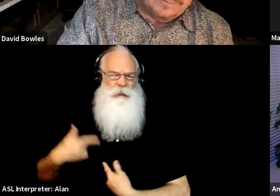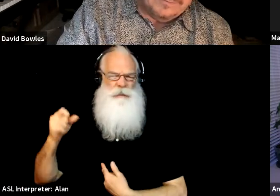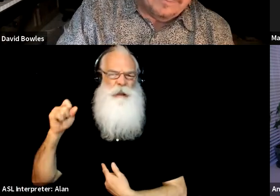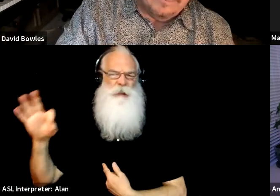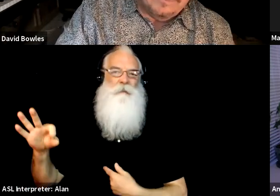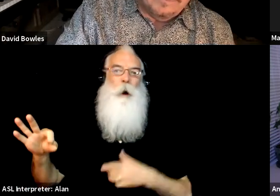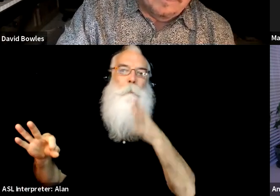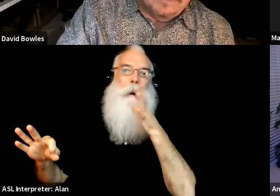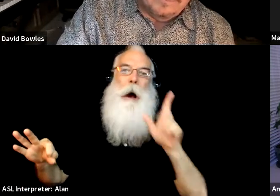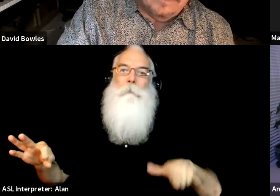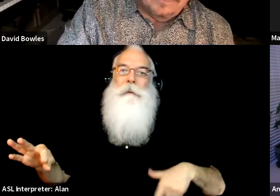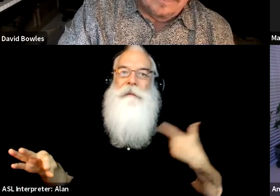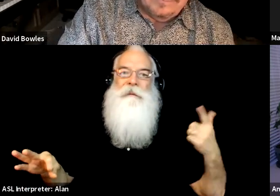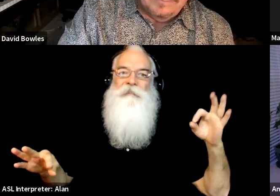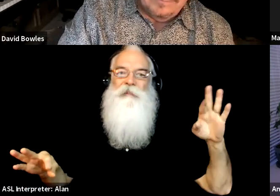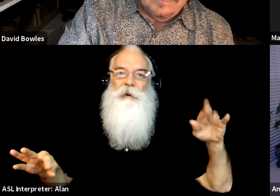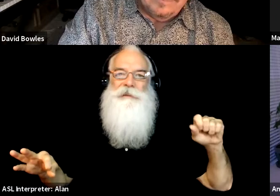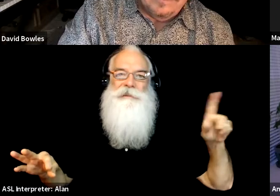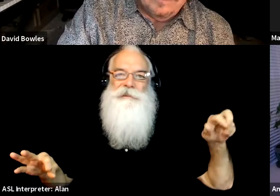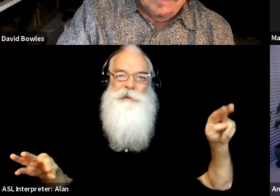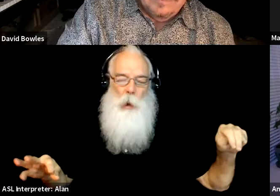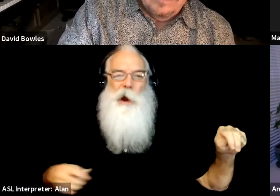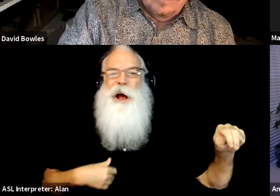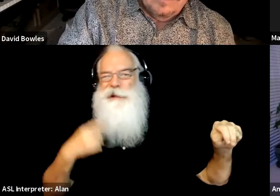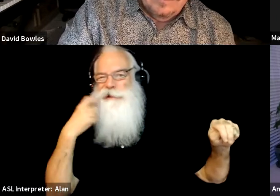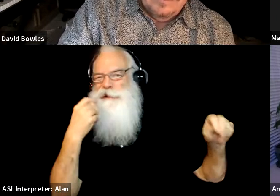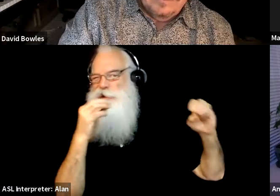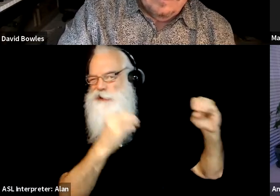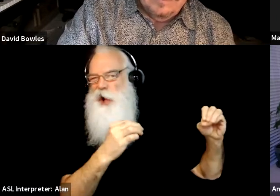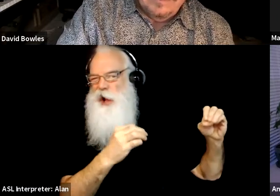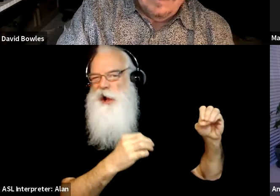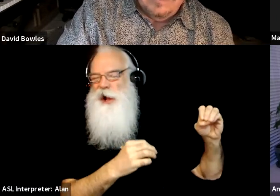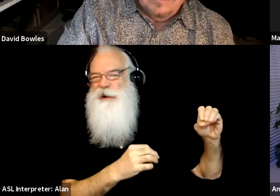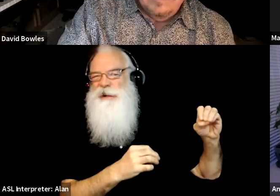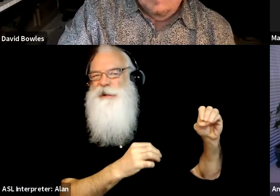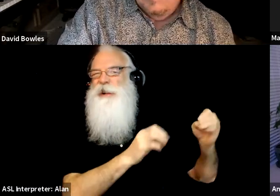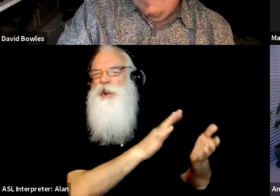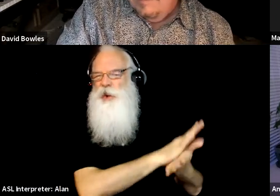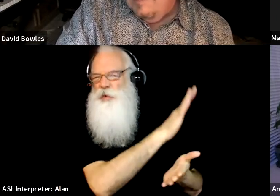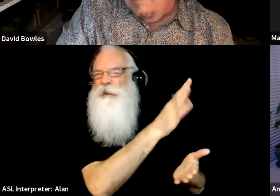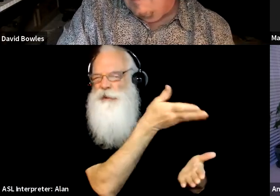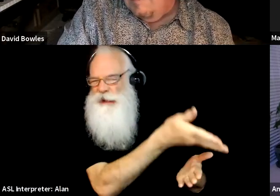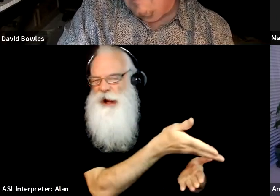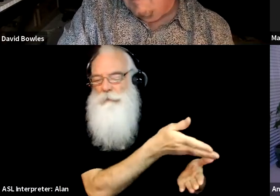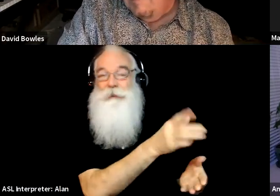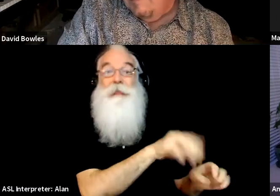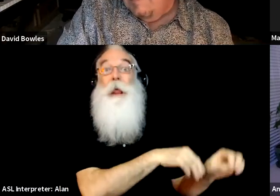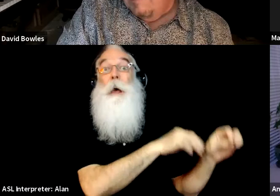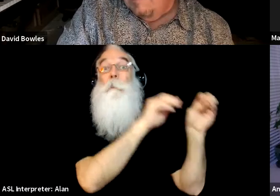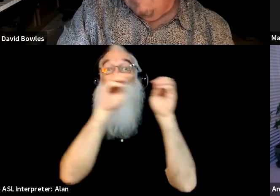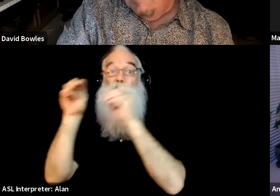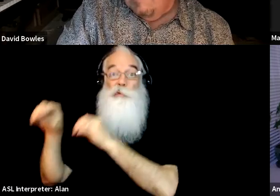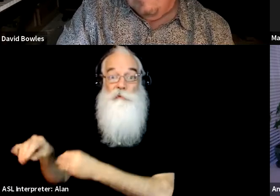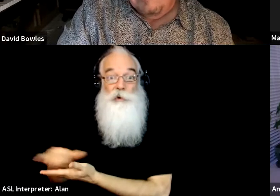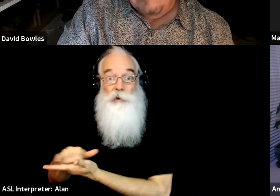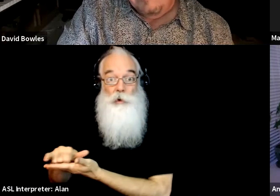Fresno. I had just taught at Fresno State as well. Um, and then I moved in New York and then my, my boyfriend and we decided to